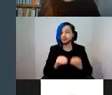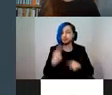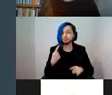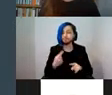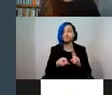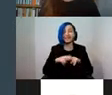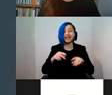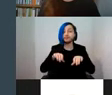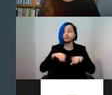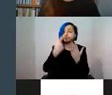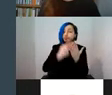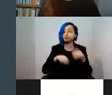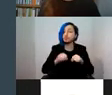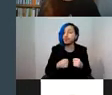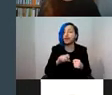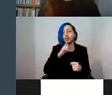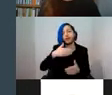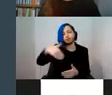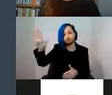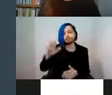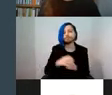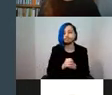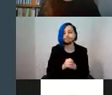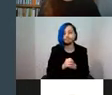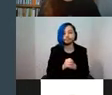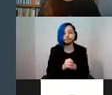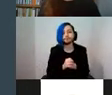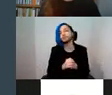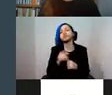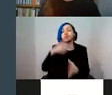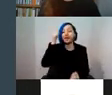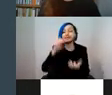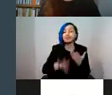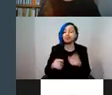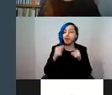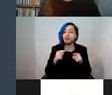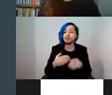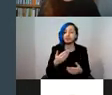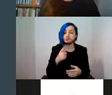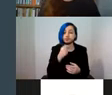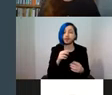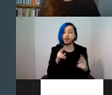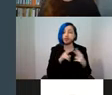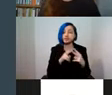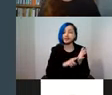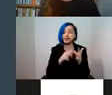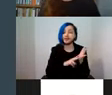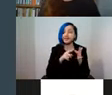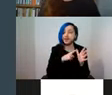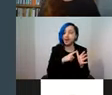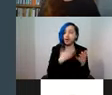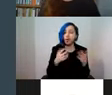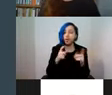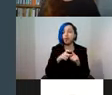event at the discretion of the organisers. If you do experience any of this, you can contact Livia or Zonata, and they will be